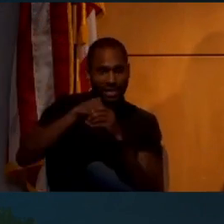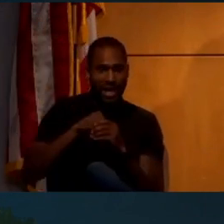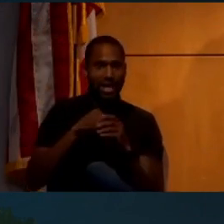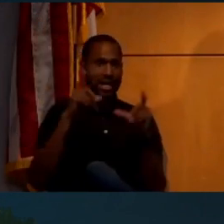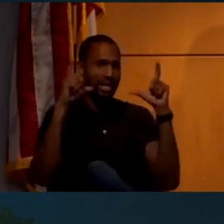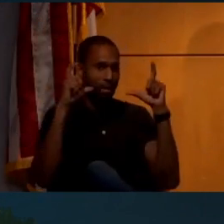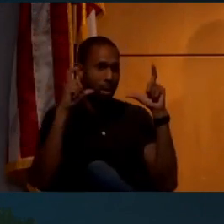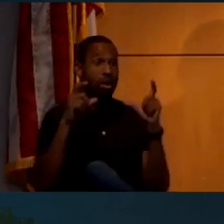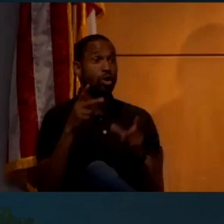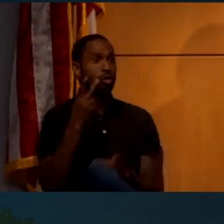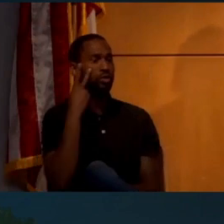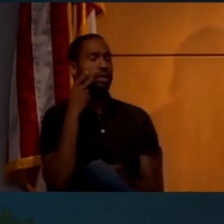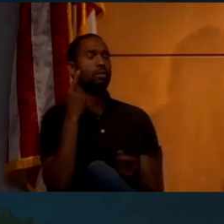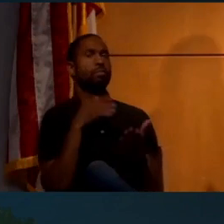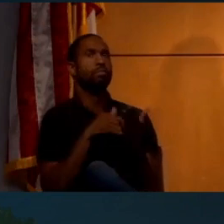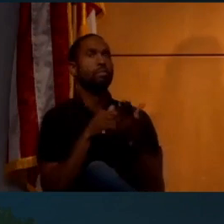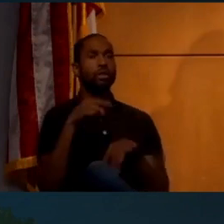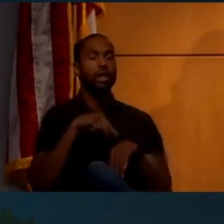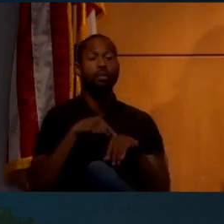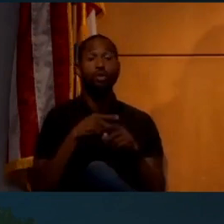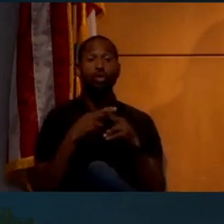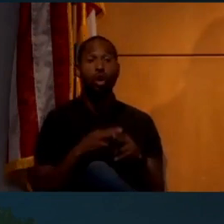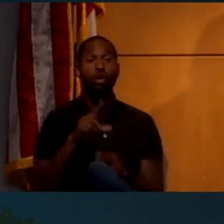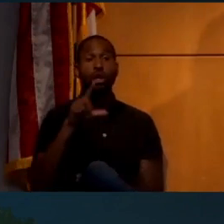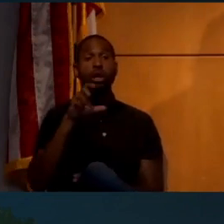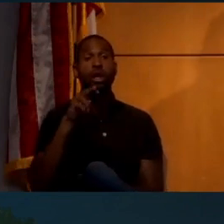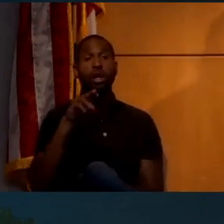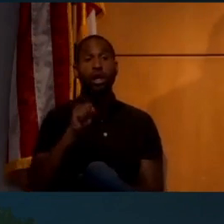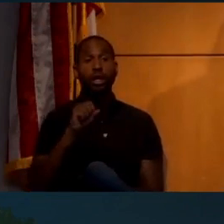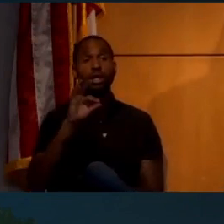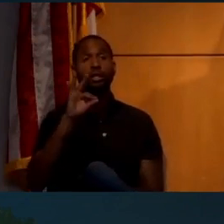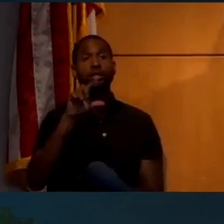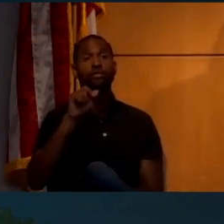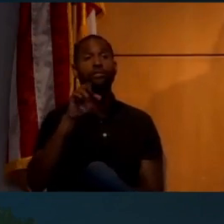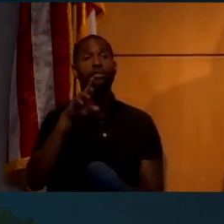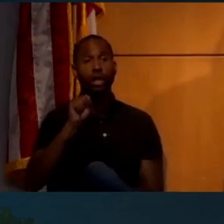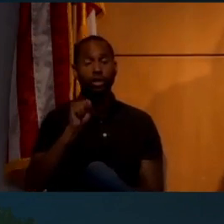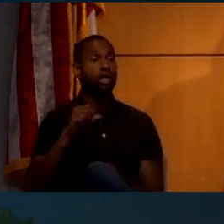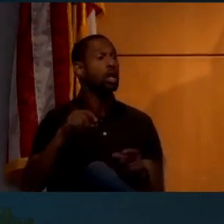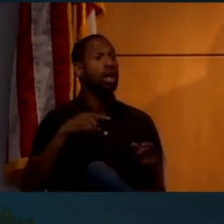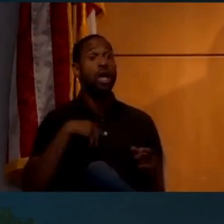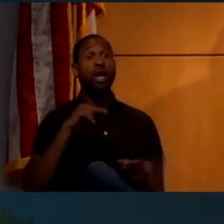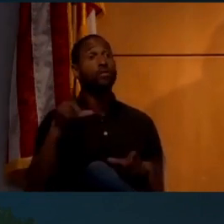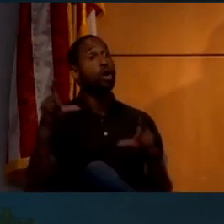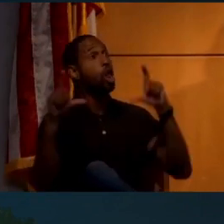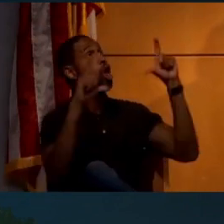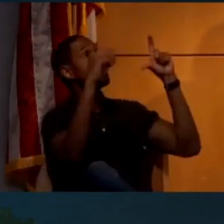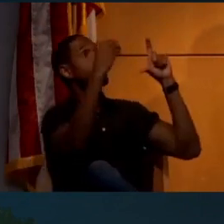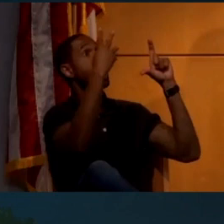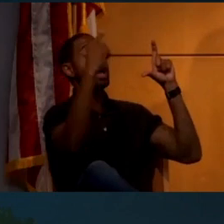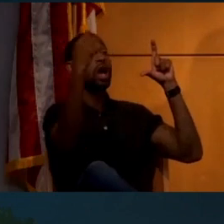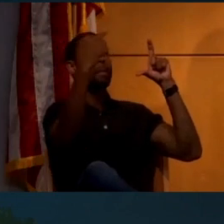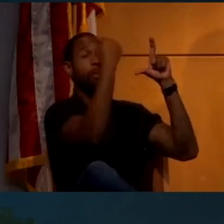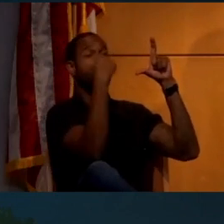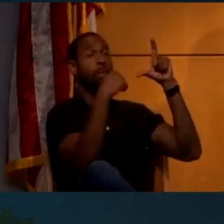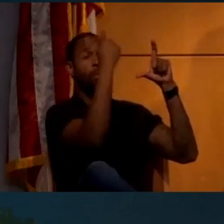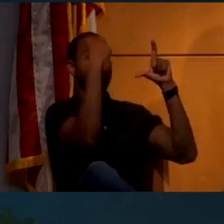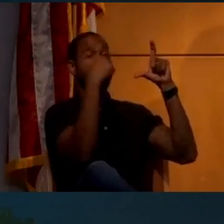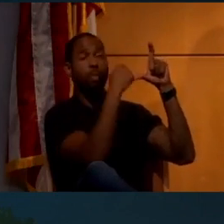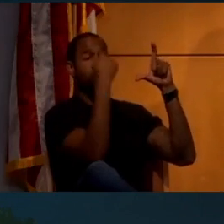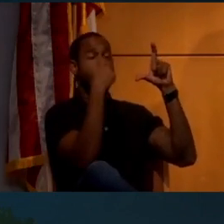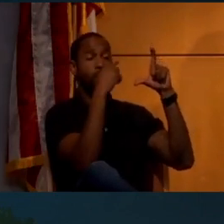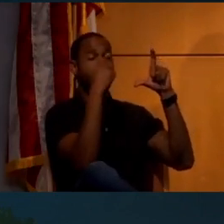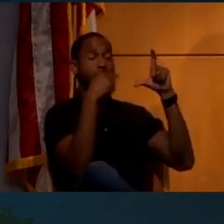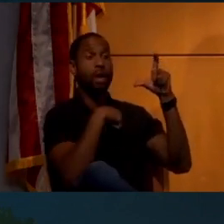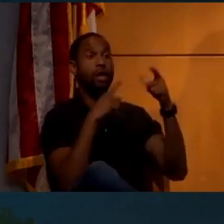camera. You've seen this a million times, lens flares, right? You point your camera near something bright, and the light comes in and bounces around inside the